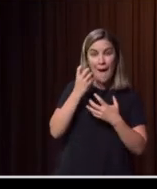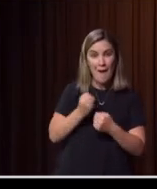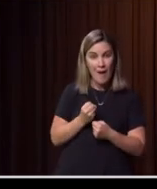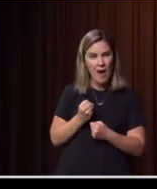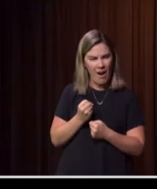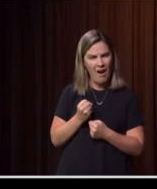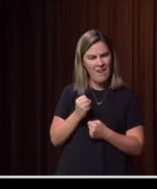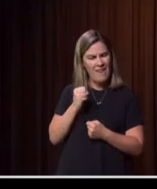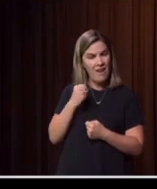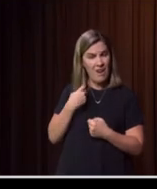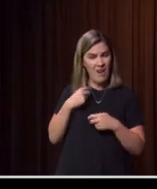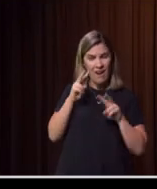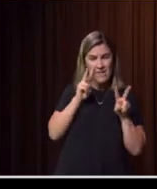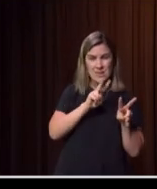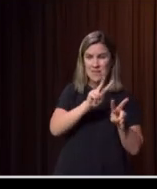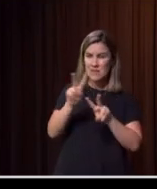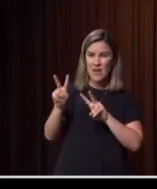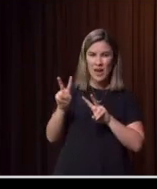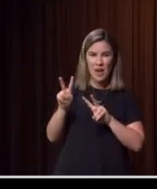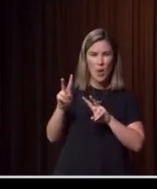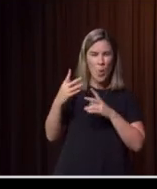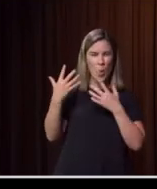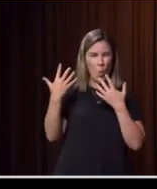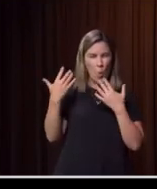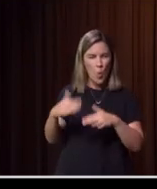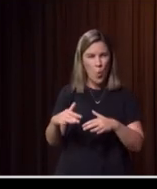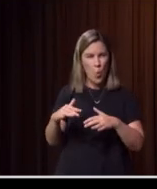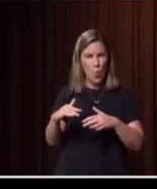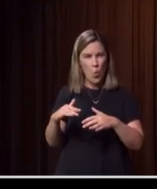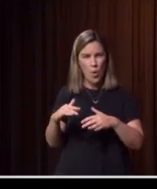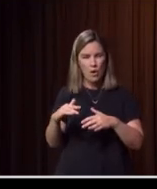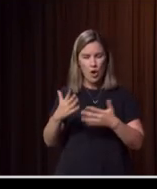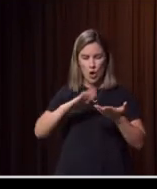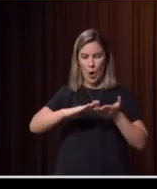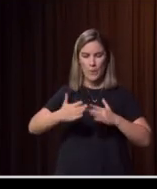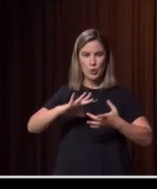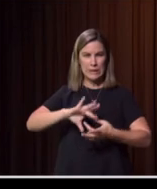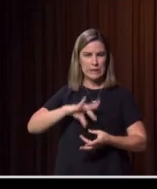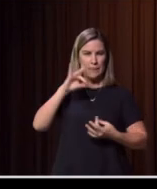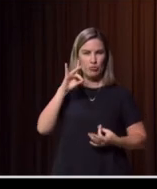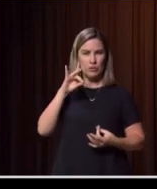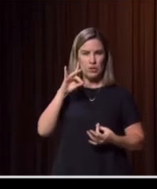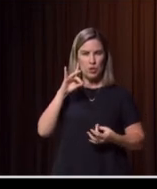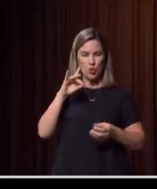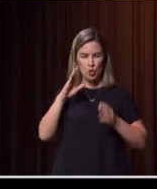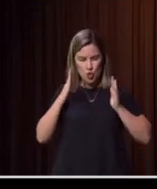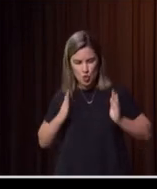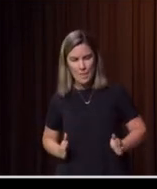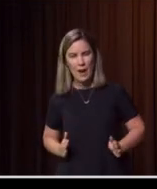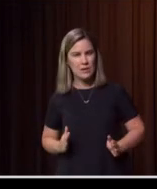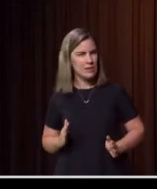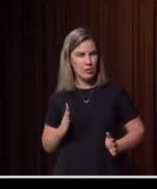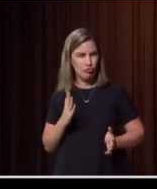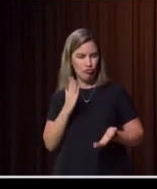extraordinary dominance of community spirit, of humanity that has outshone the darkness,